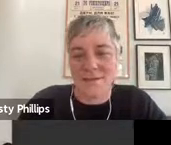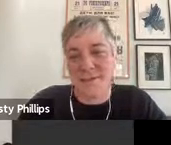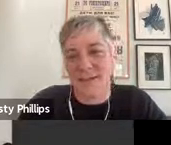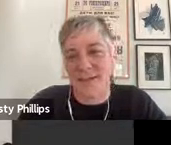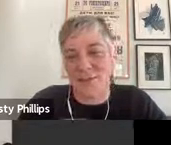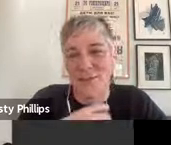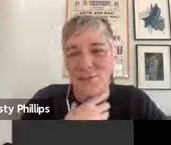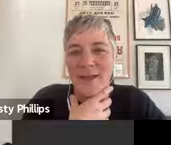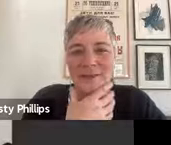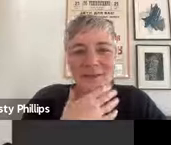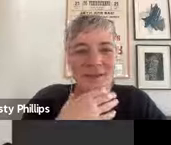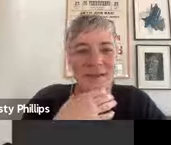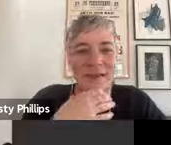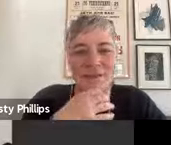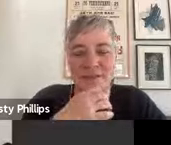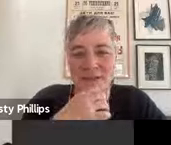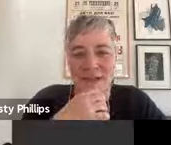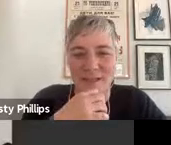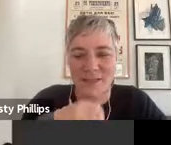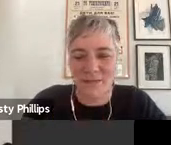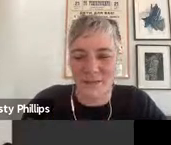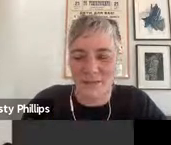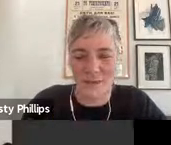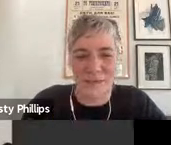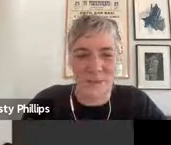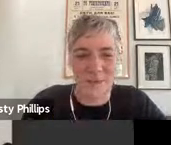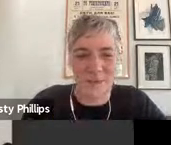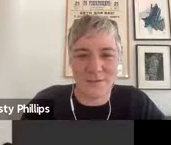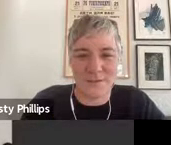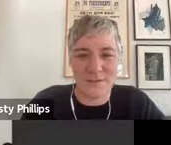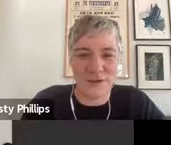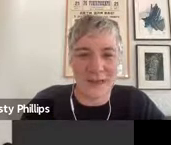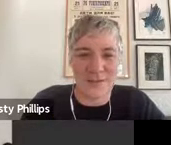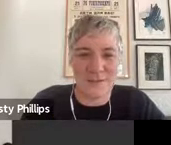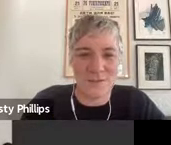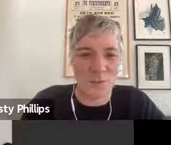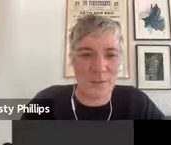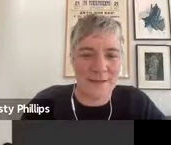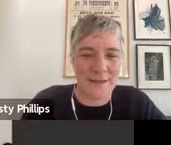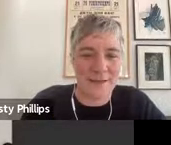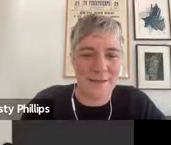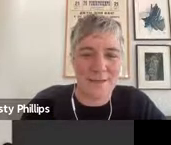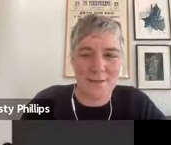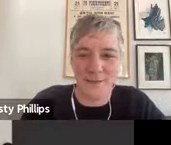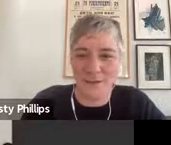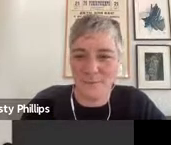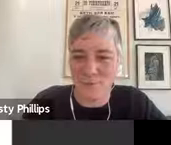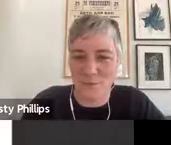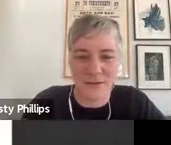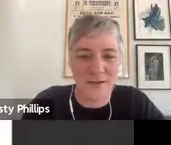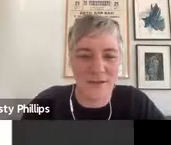Just to say here, on the right-hand side on the heft, you see the eighth sphere. And I just wanted to show how this was brought back through